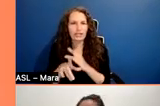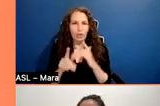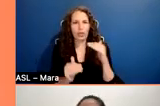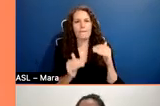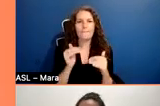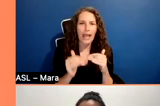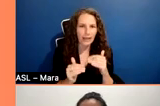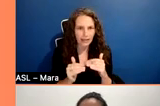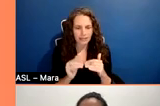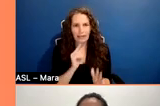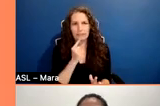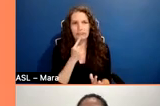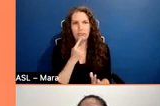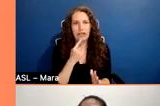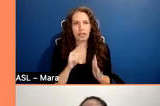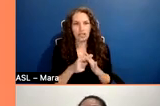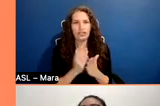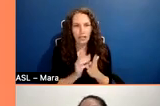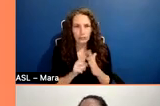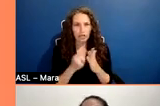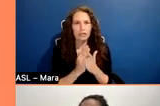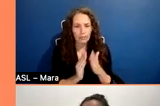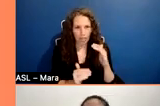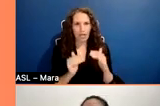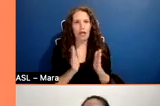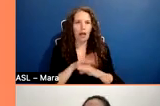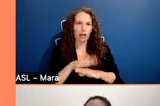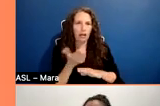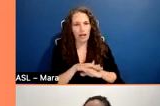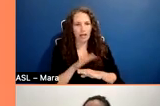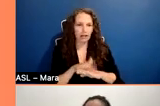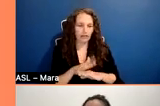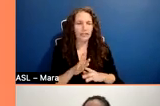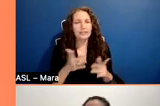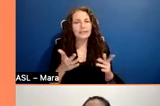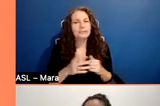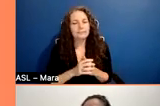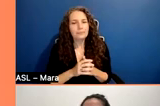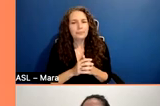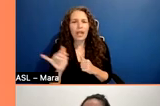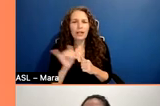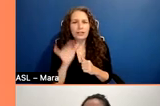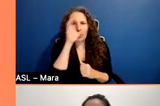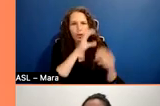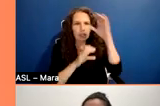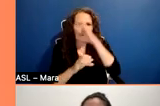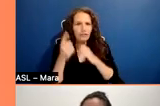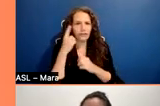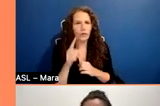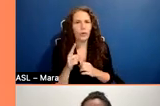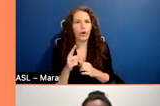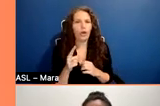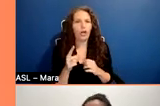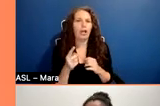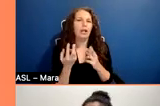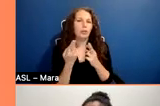start and stop that we've been talking about. And then finally, yeah, seeking outreach resources to manage work-life balance. Um, there's a way